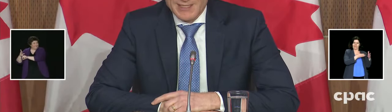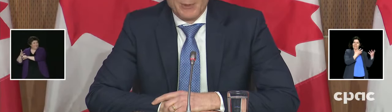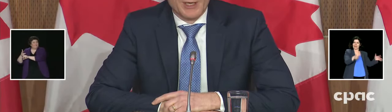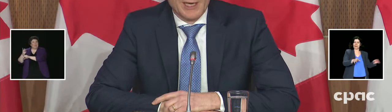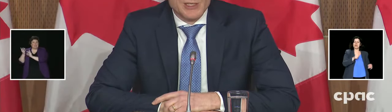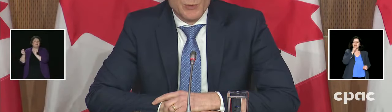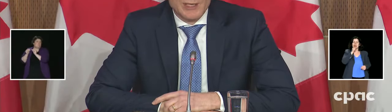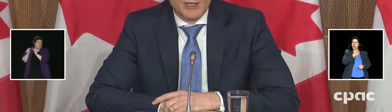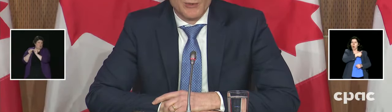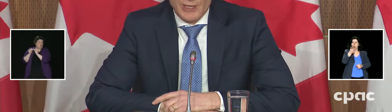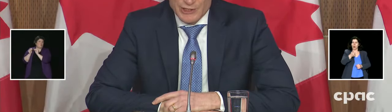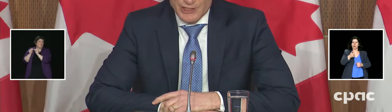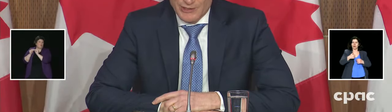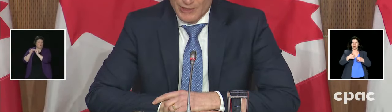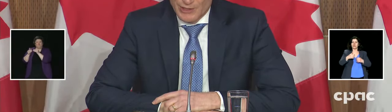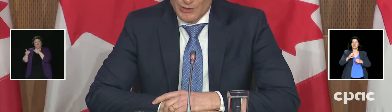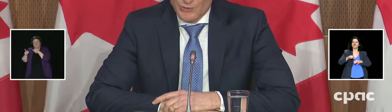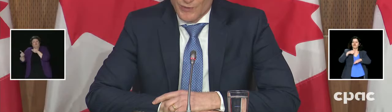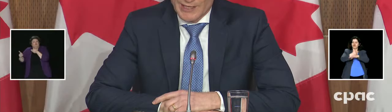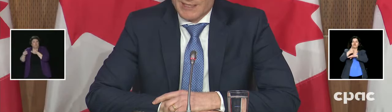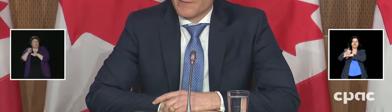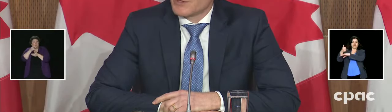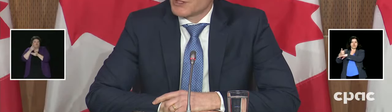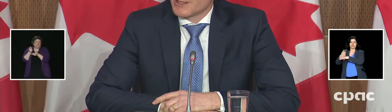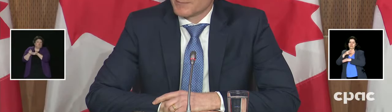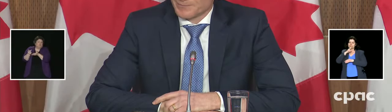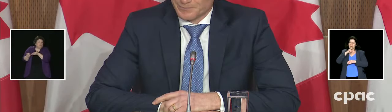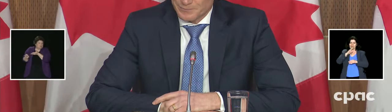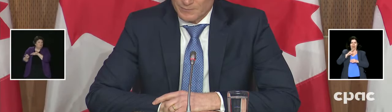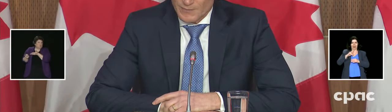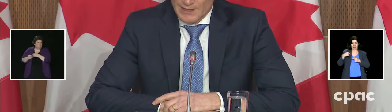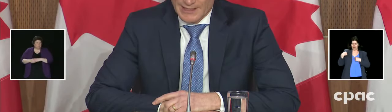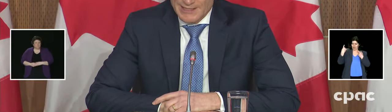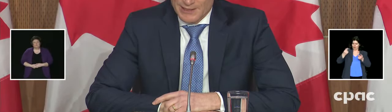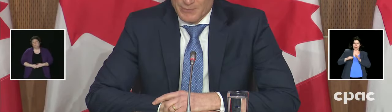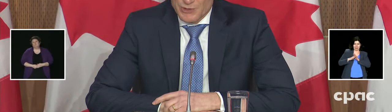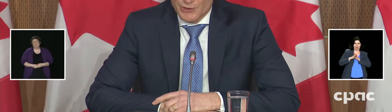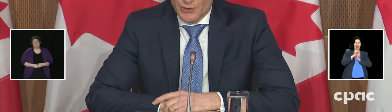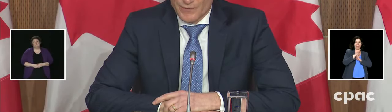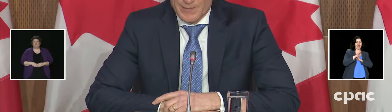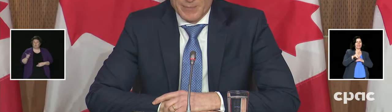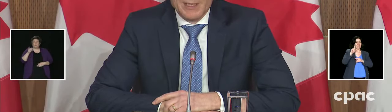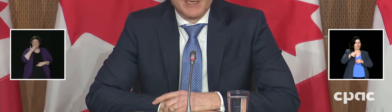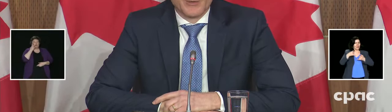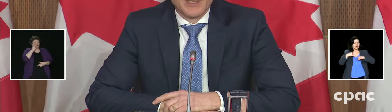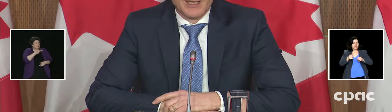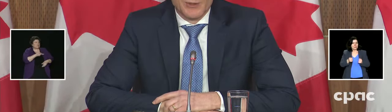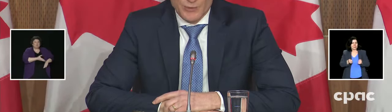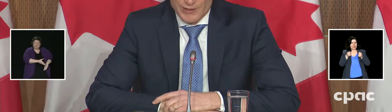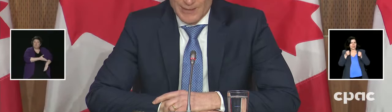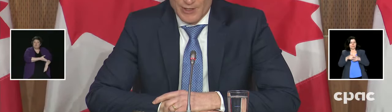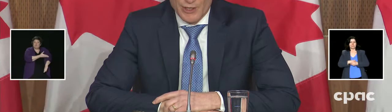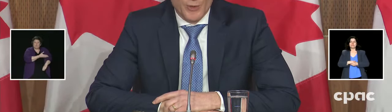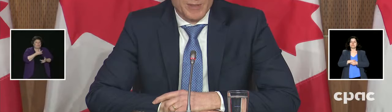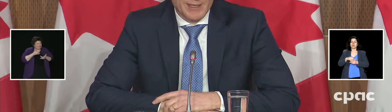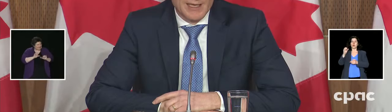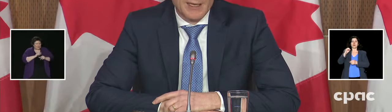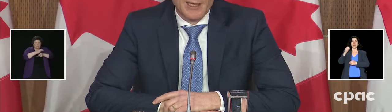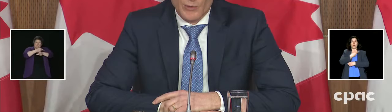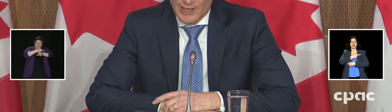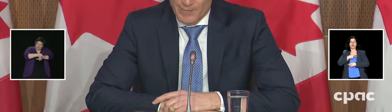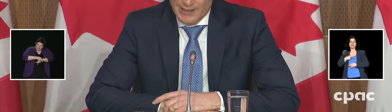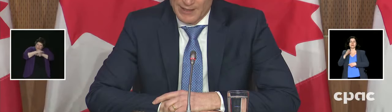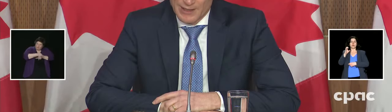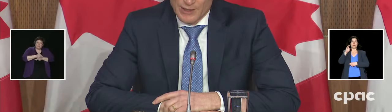though these progress are encouraging, we must stay vigilant. The recent COVID-19 in Ontario, including the British Columbia